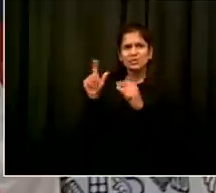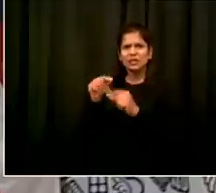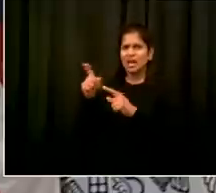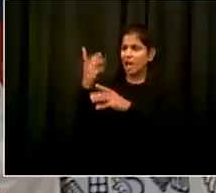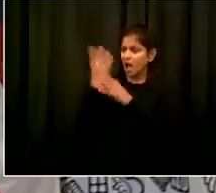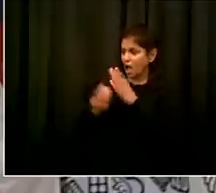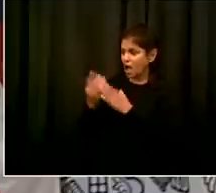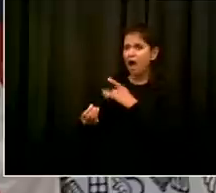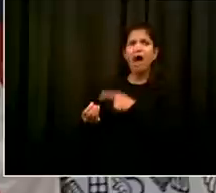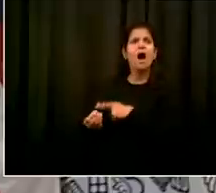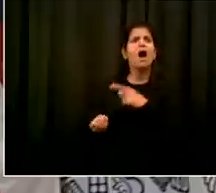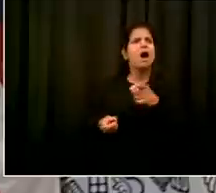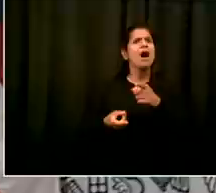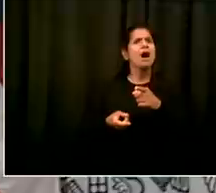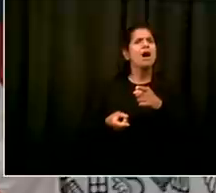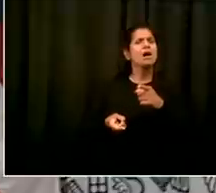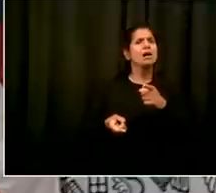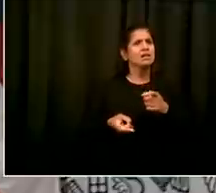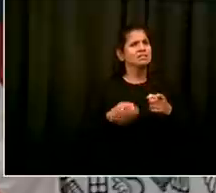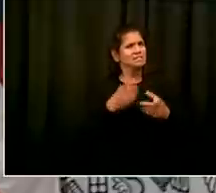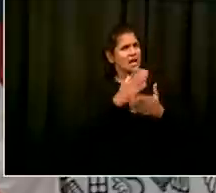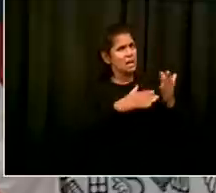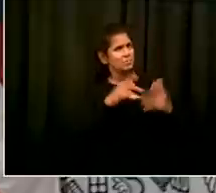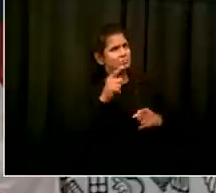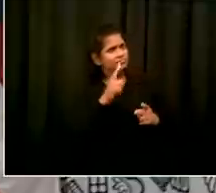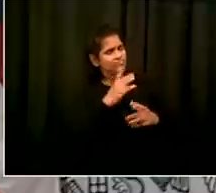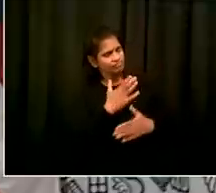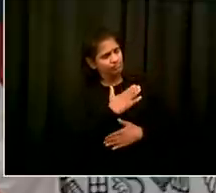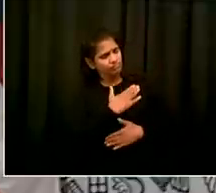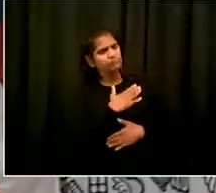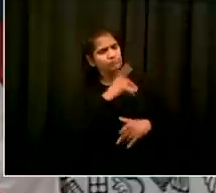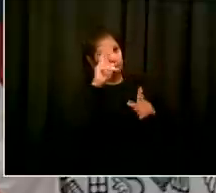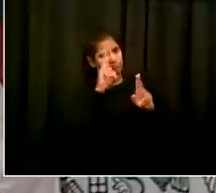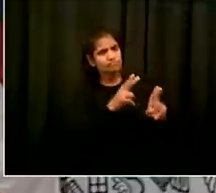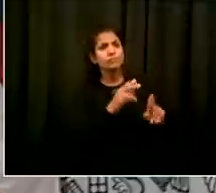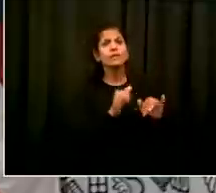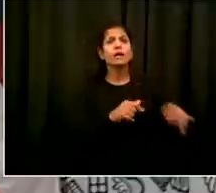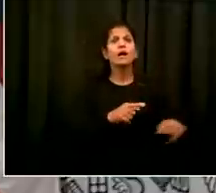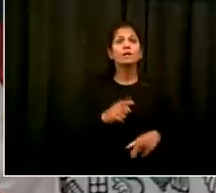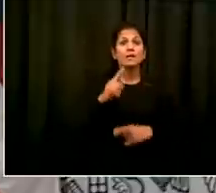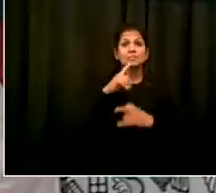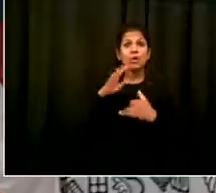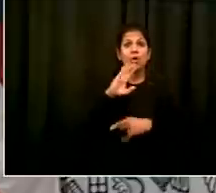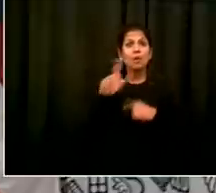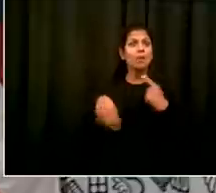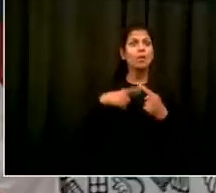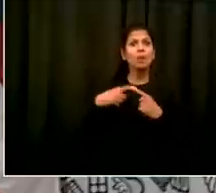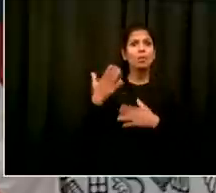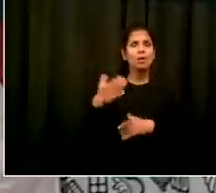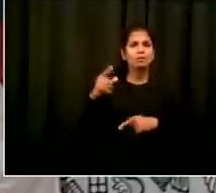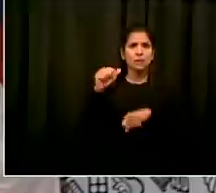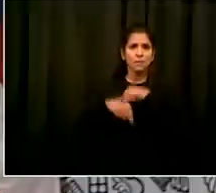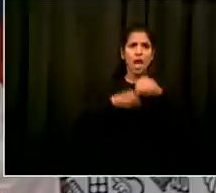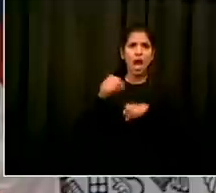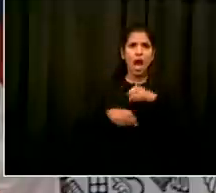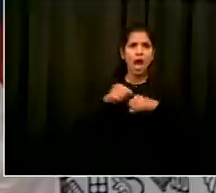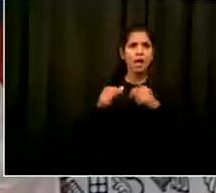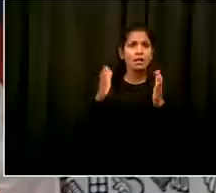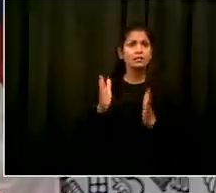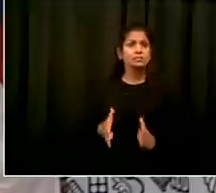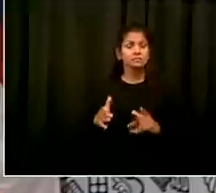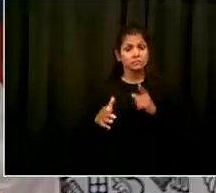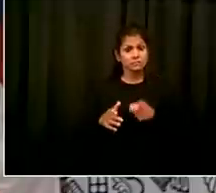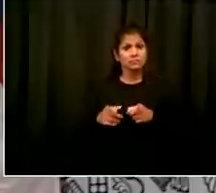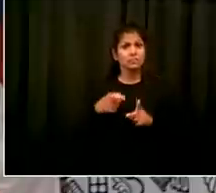early in the pandemic but then doing too little to keep cyclists especially new cyclists safe so what do you say to that grouping brother